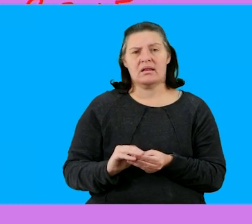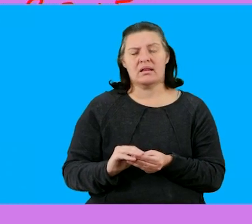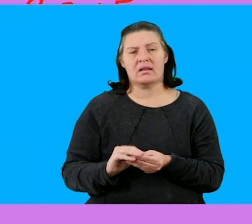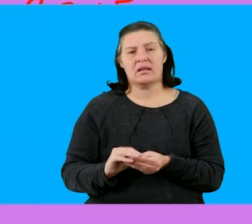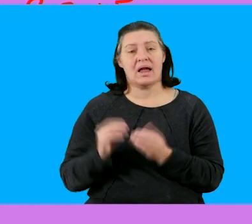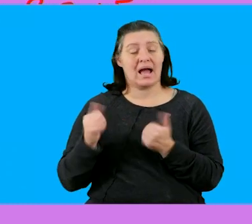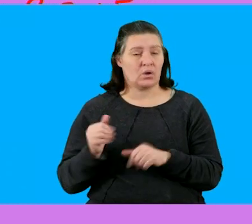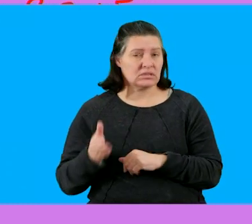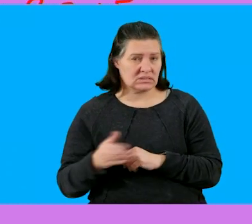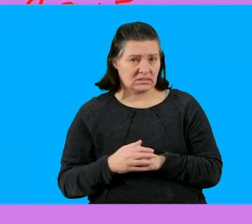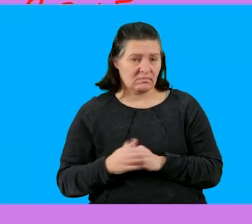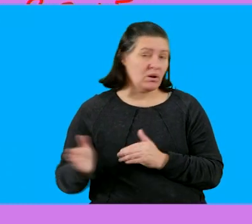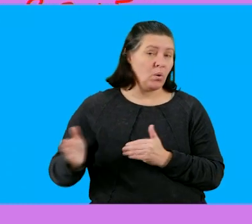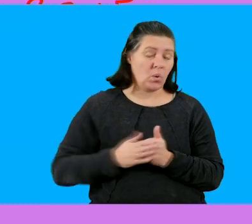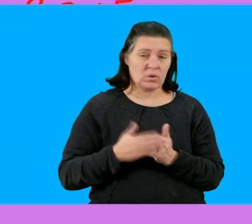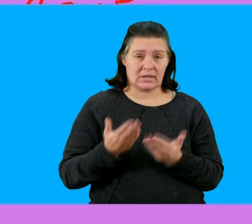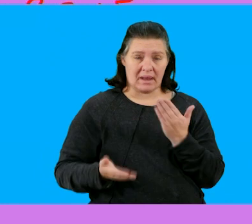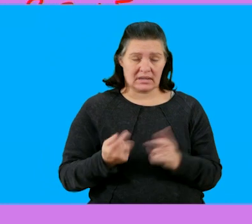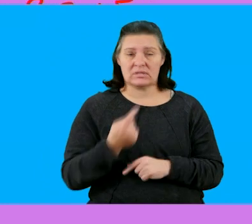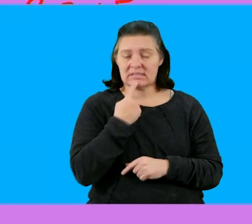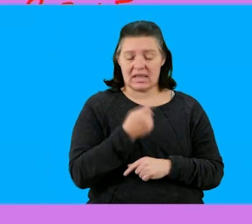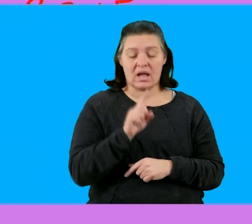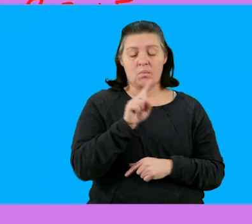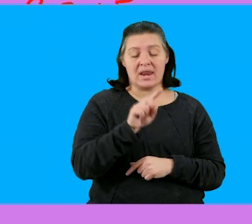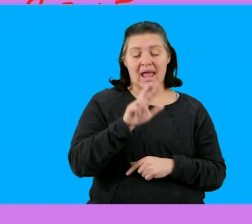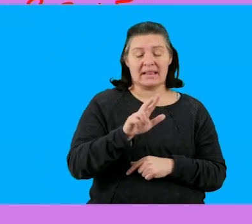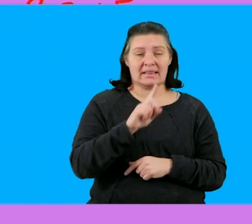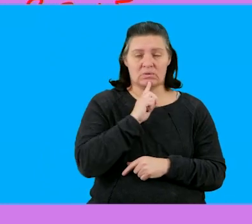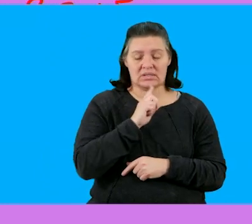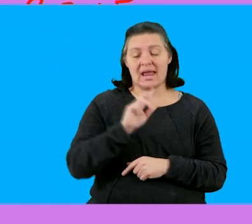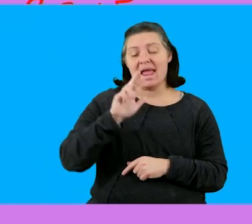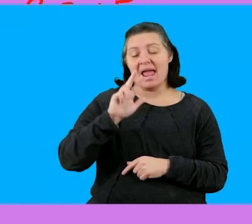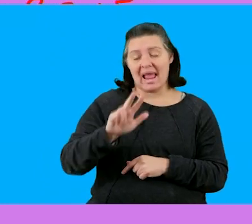the account, meaning the closing balance, so I'll say 18